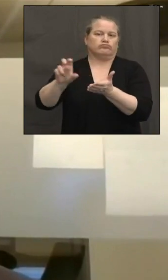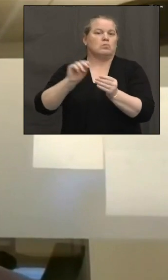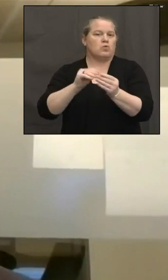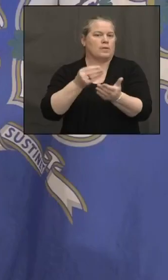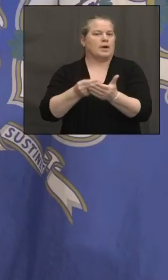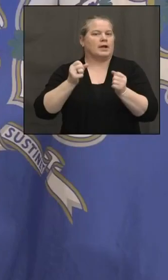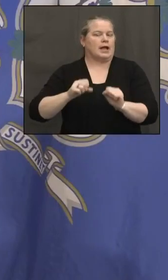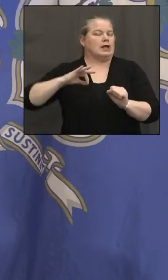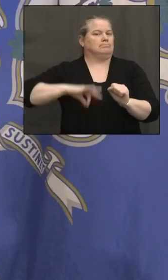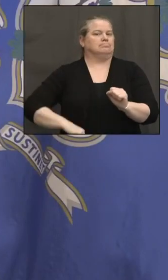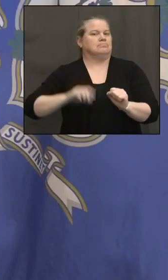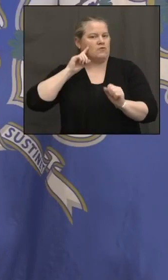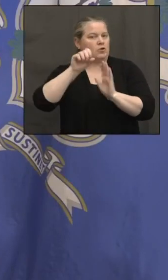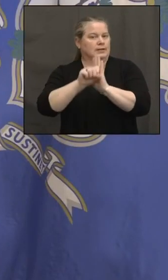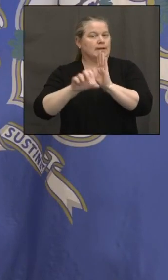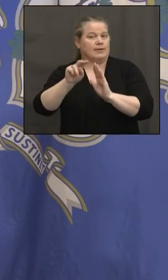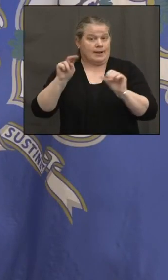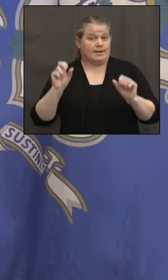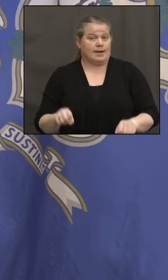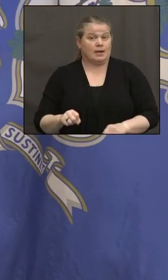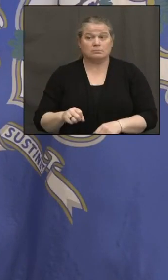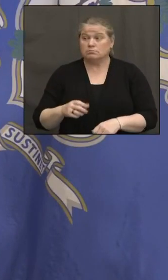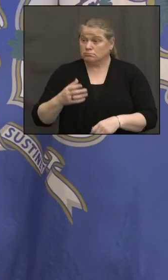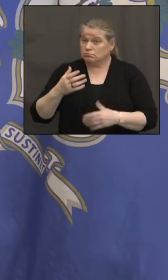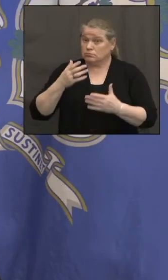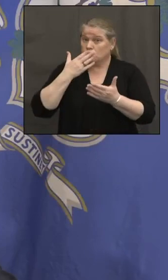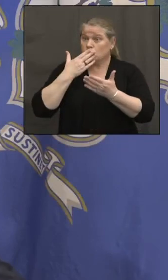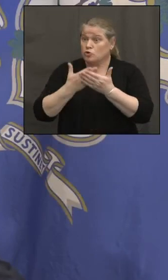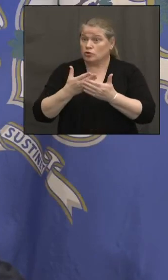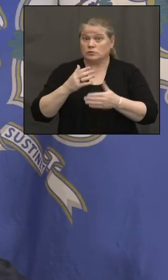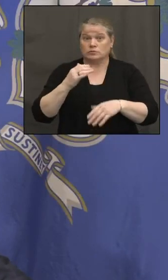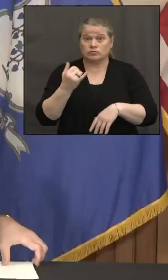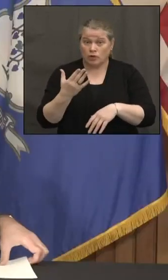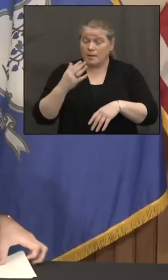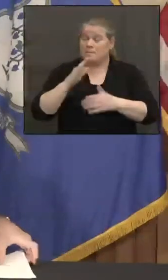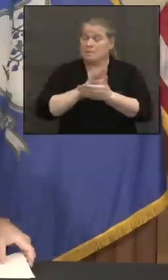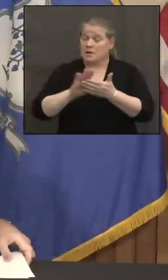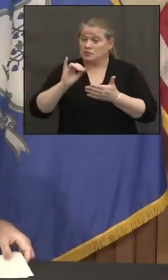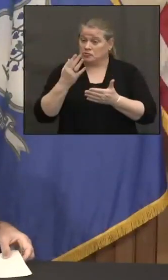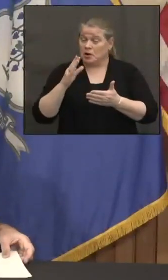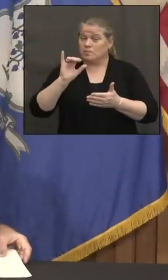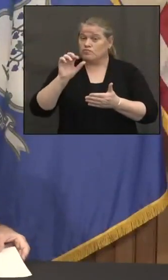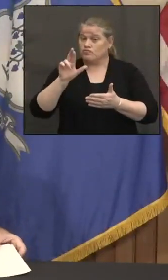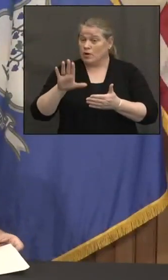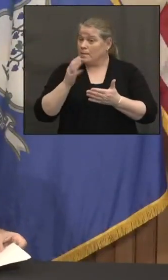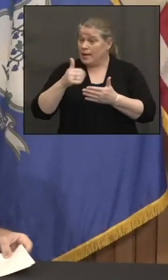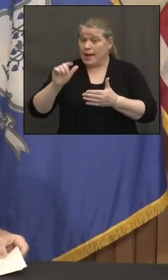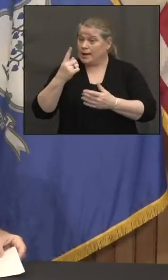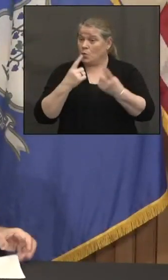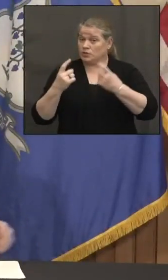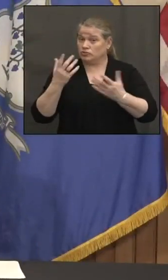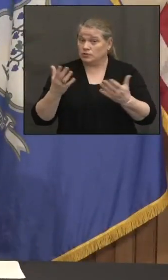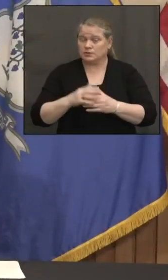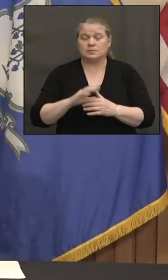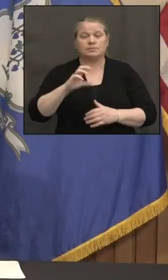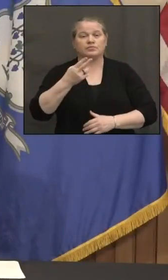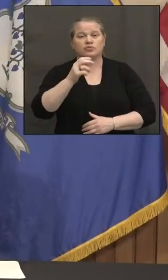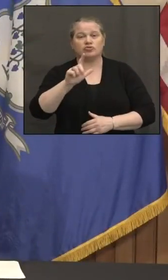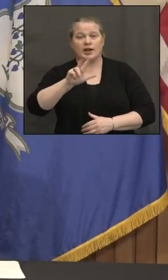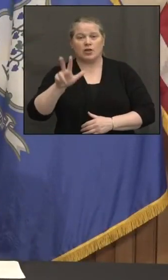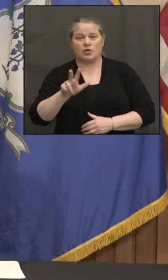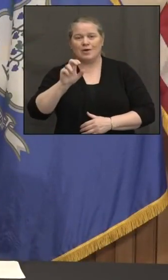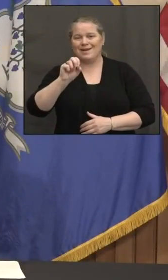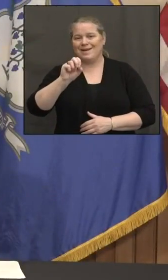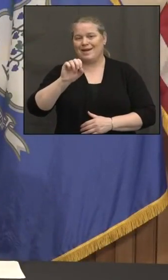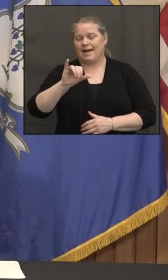All right. Well said, Rob. Any questions? Channel 3 Eyewitness News. Yes,